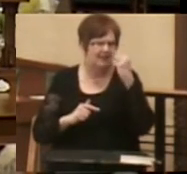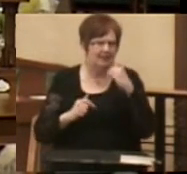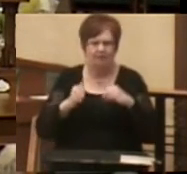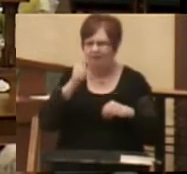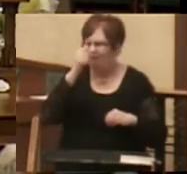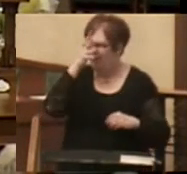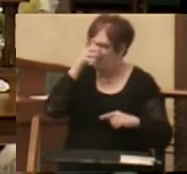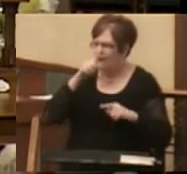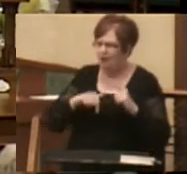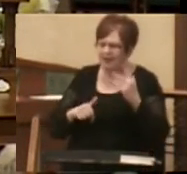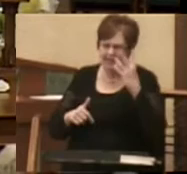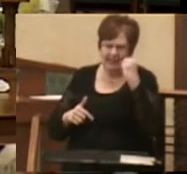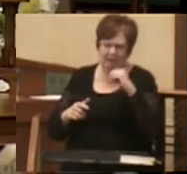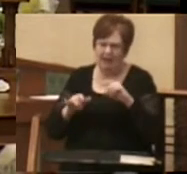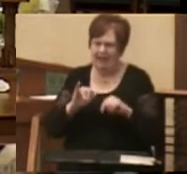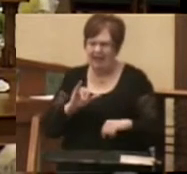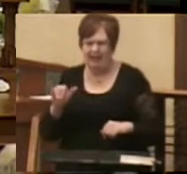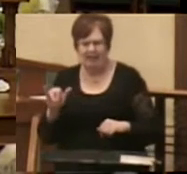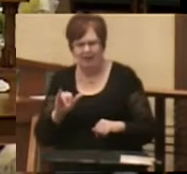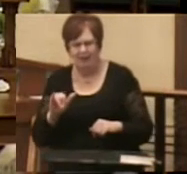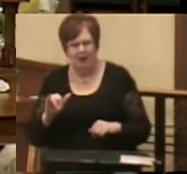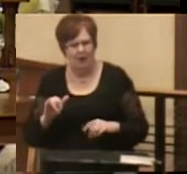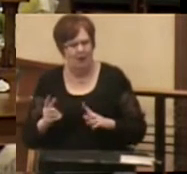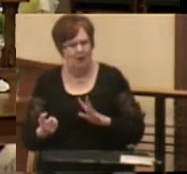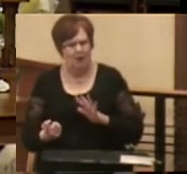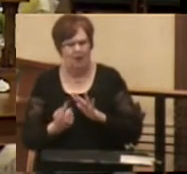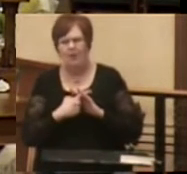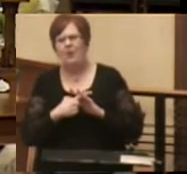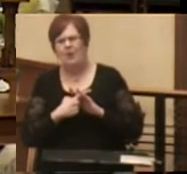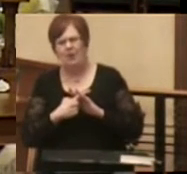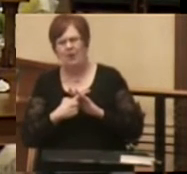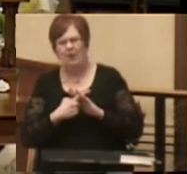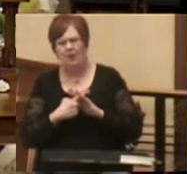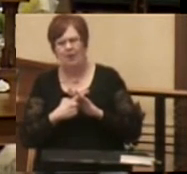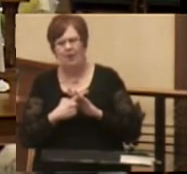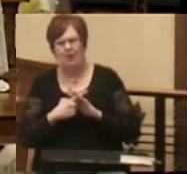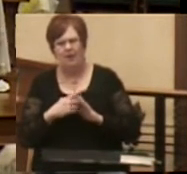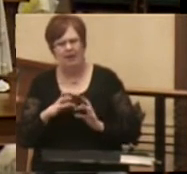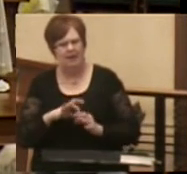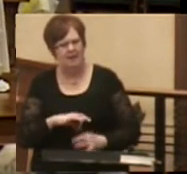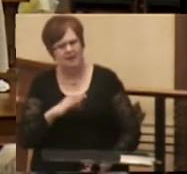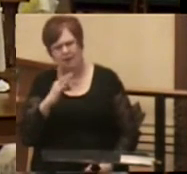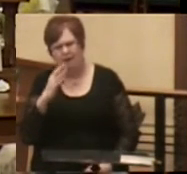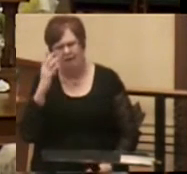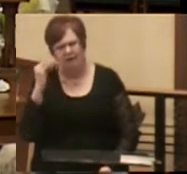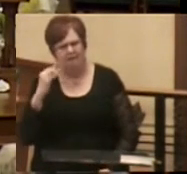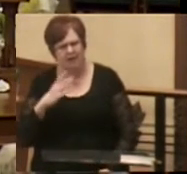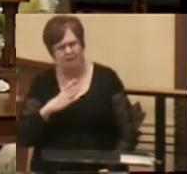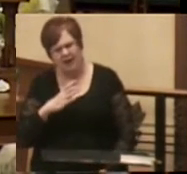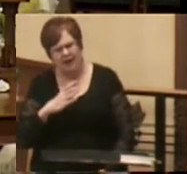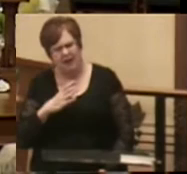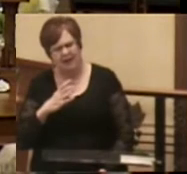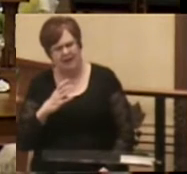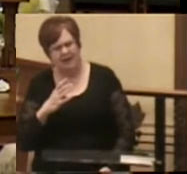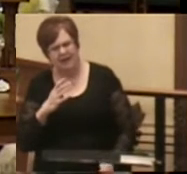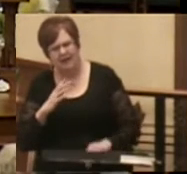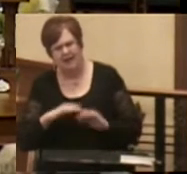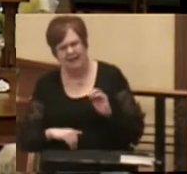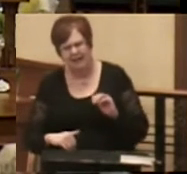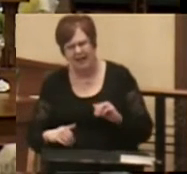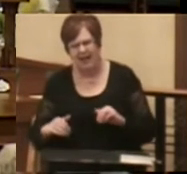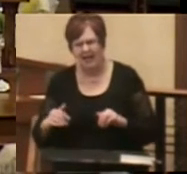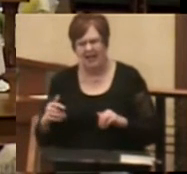to sleep either. What pierces the soul of a man more deeply than a